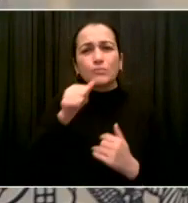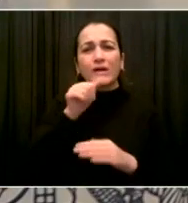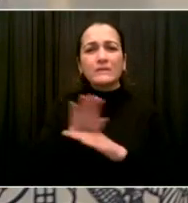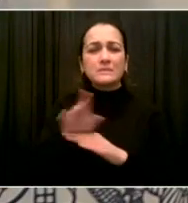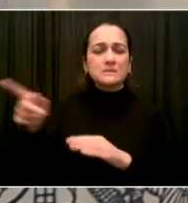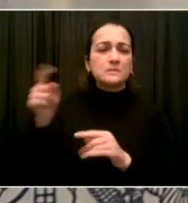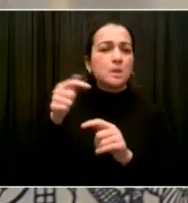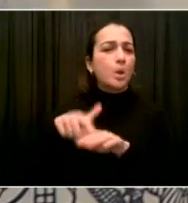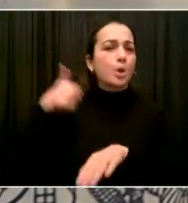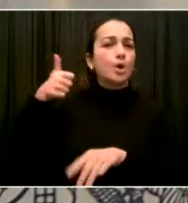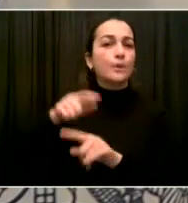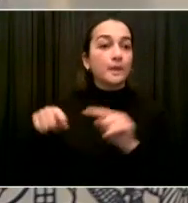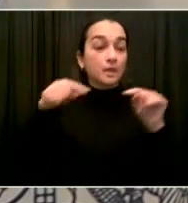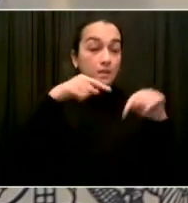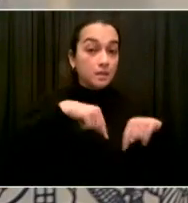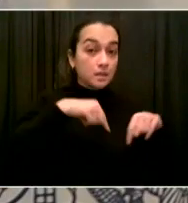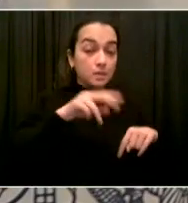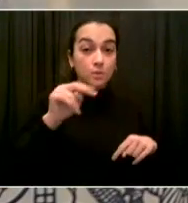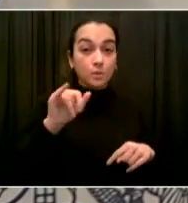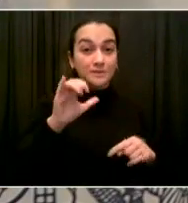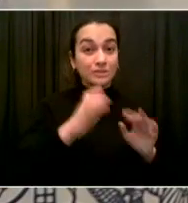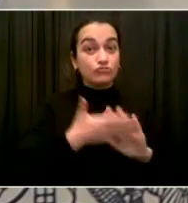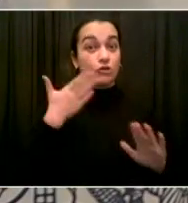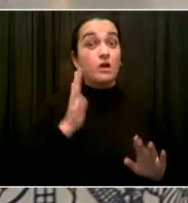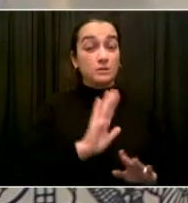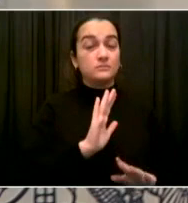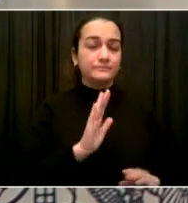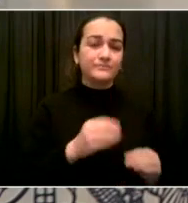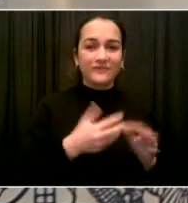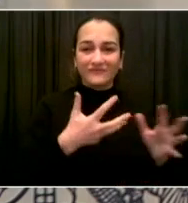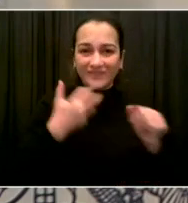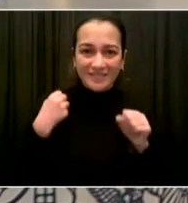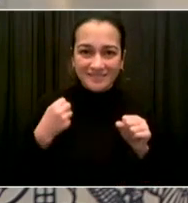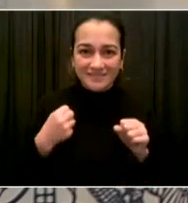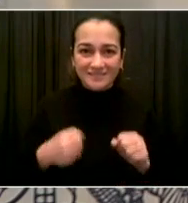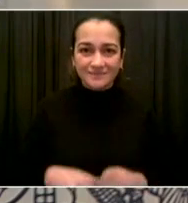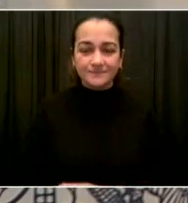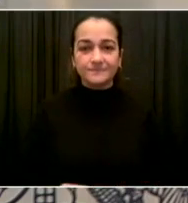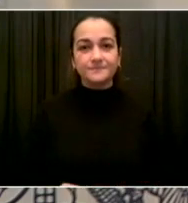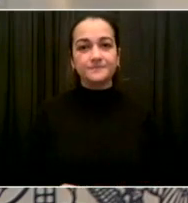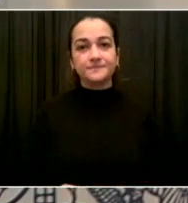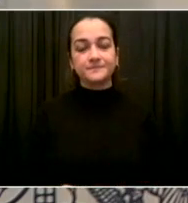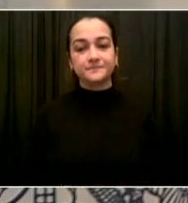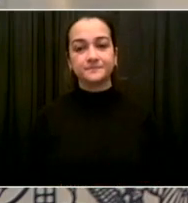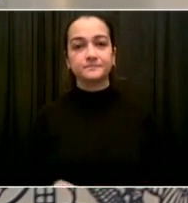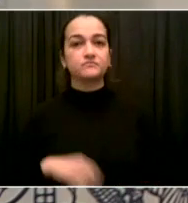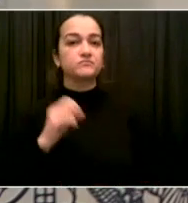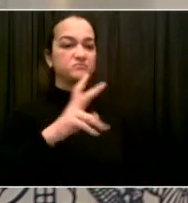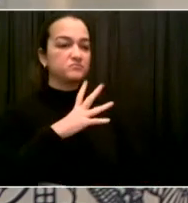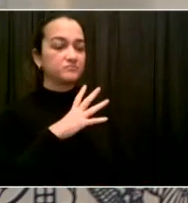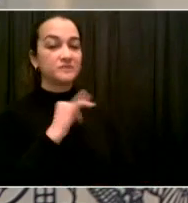Thank you. And then a related question on behalf of my colleague, Henry Rossoff.